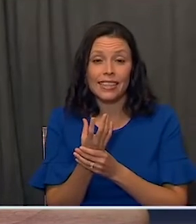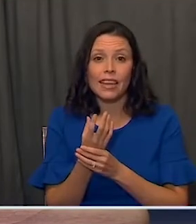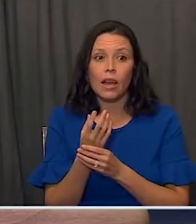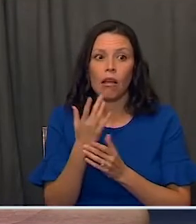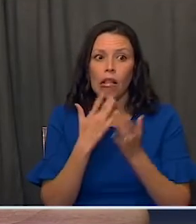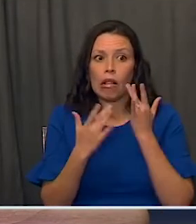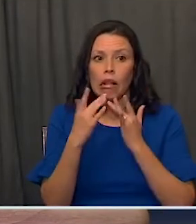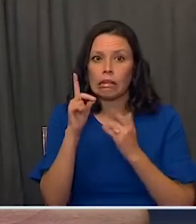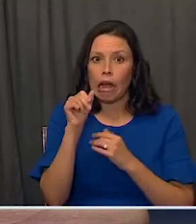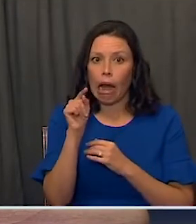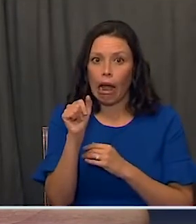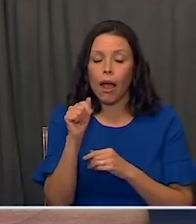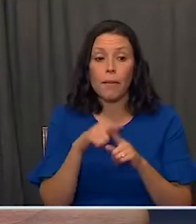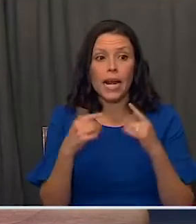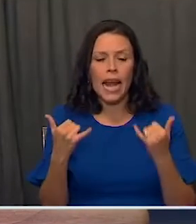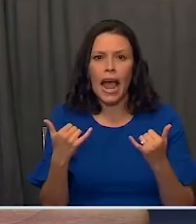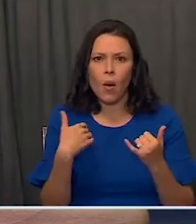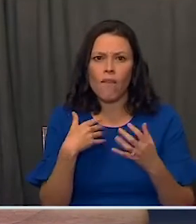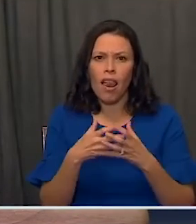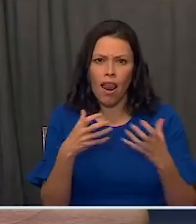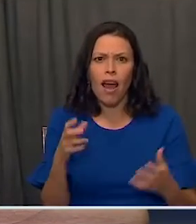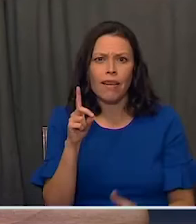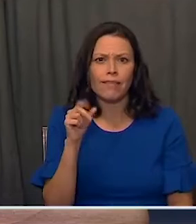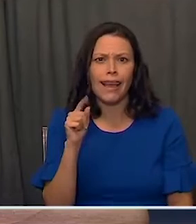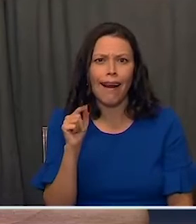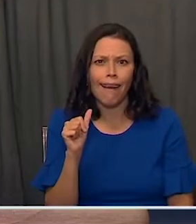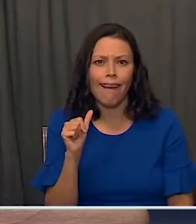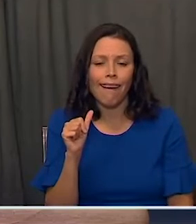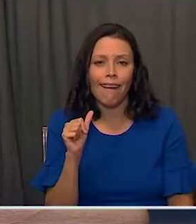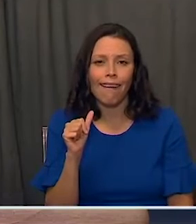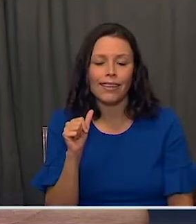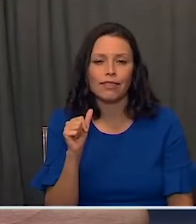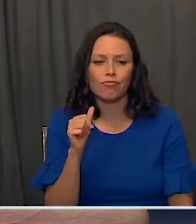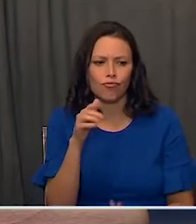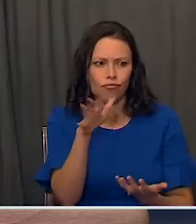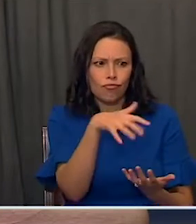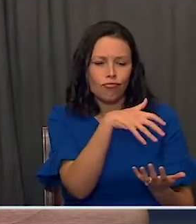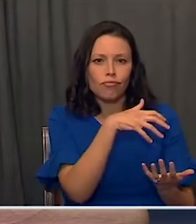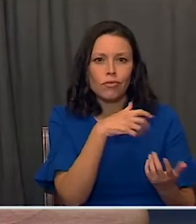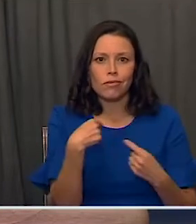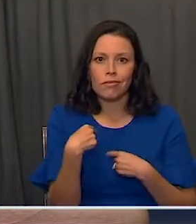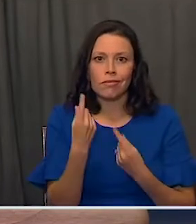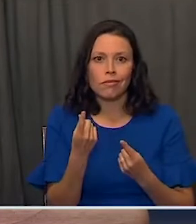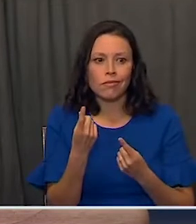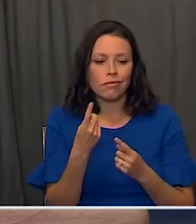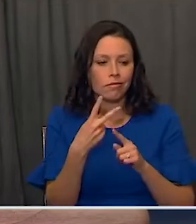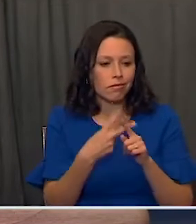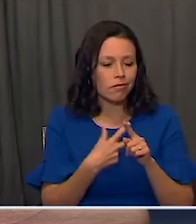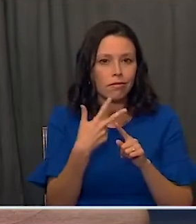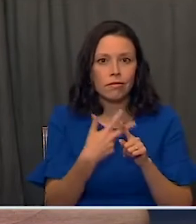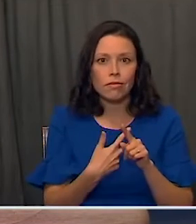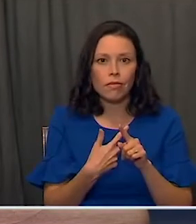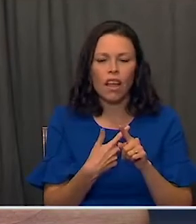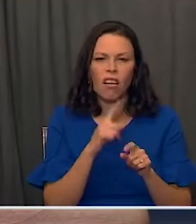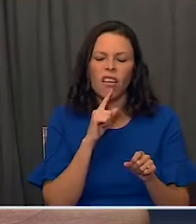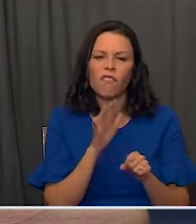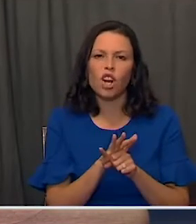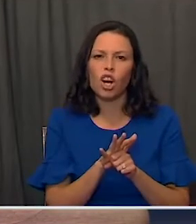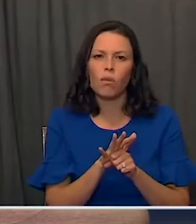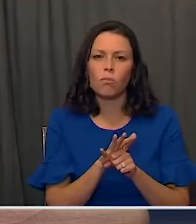limited data. Today, there's extensive data that we have. We've gathered over the last two to three months to confirm